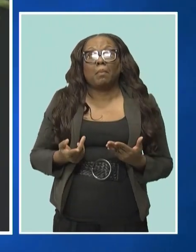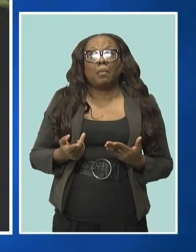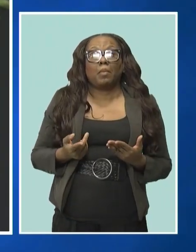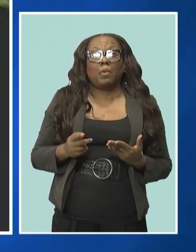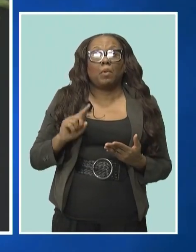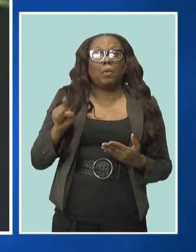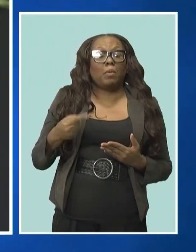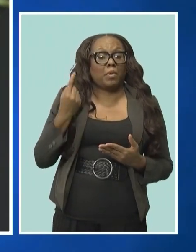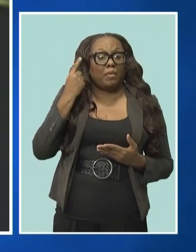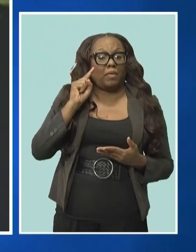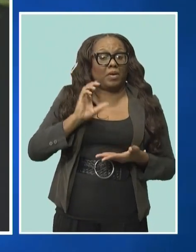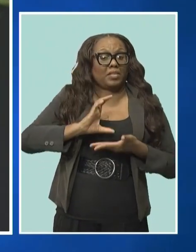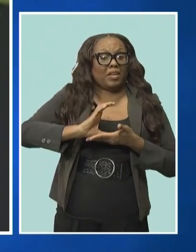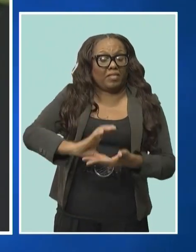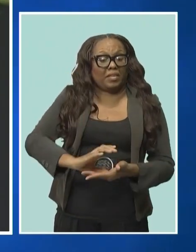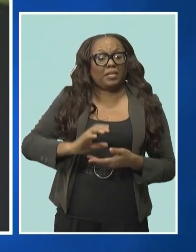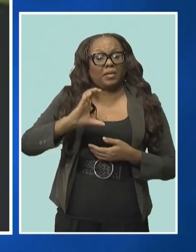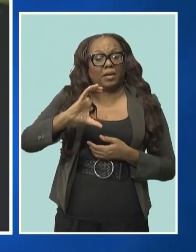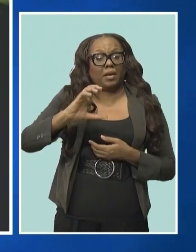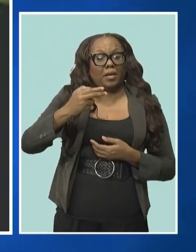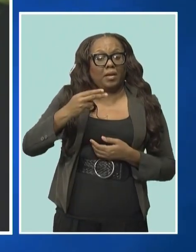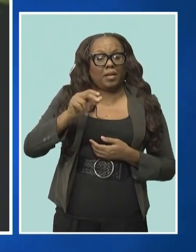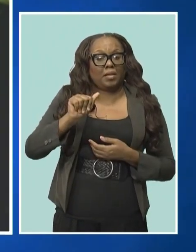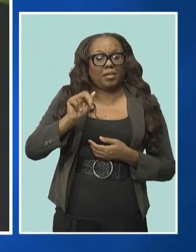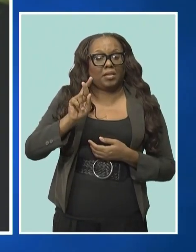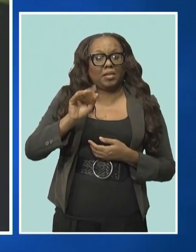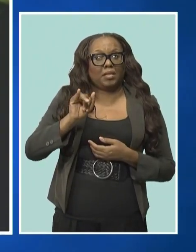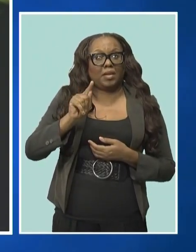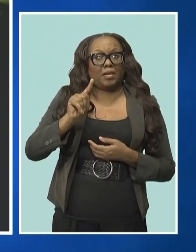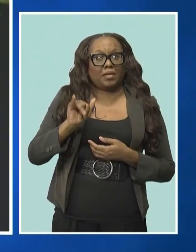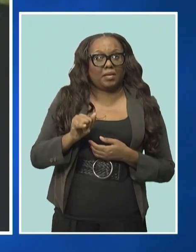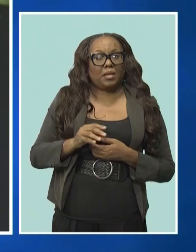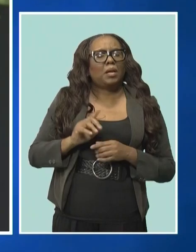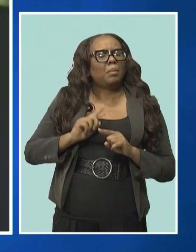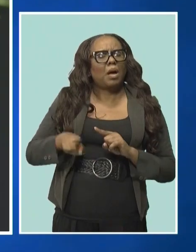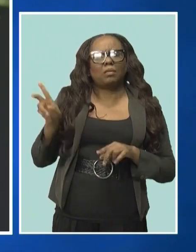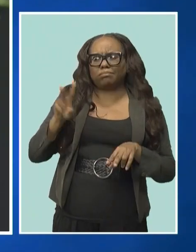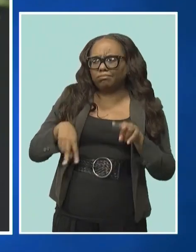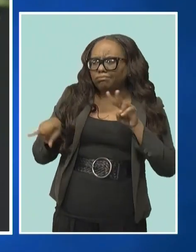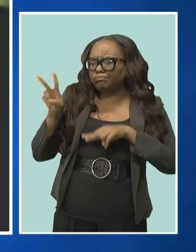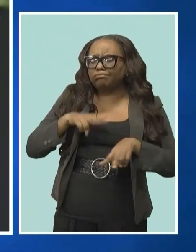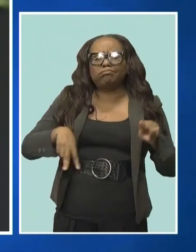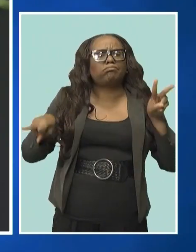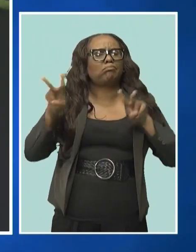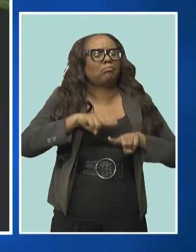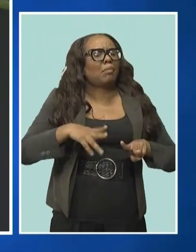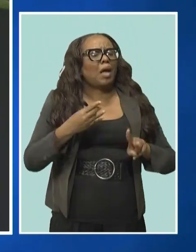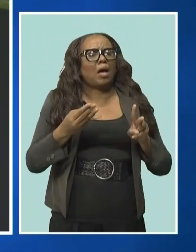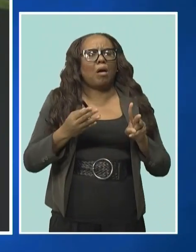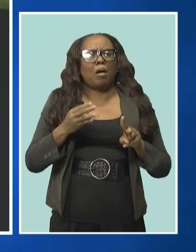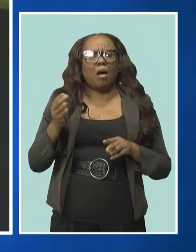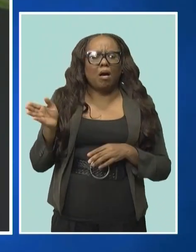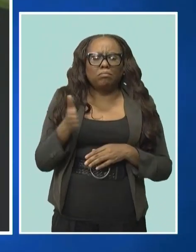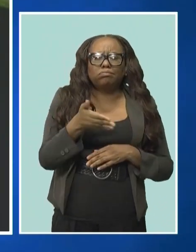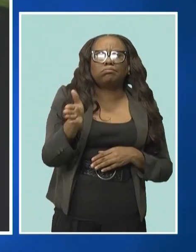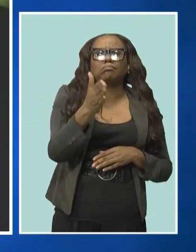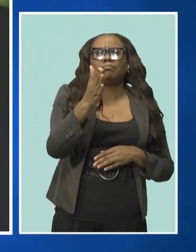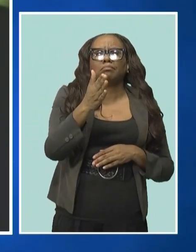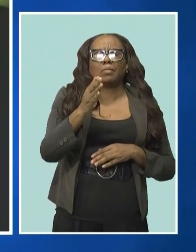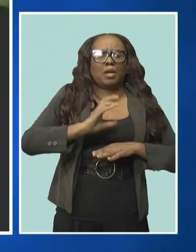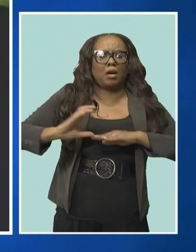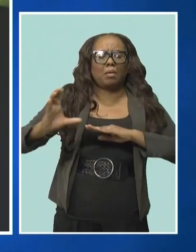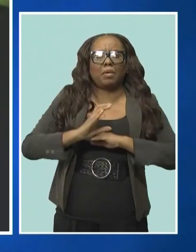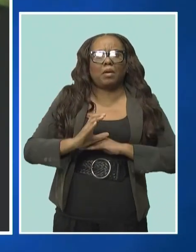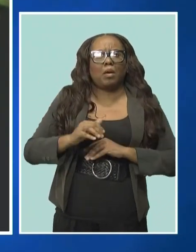for charity. But we felt, you know, looking around and throughout the Caribbean, we recognized that we have a lot of women who are